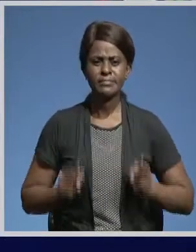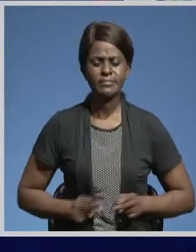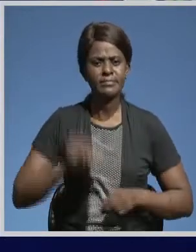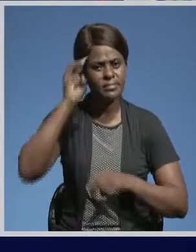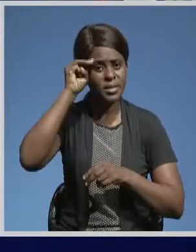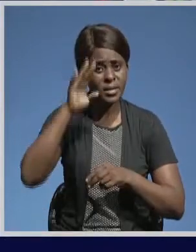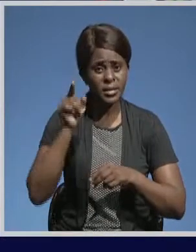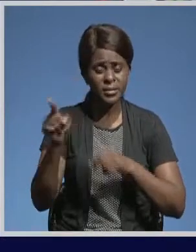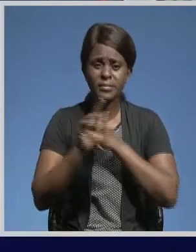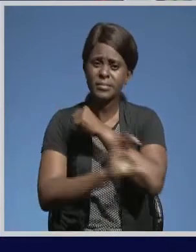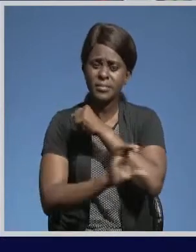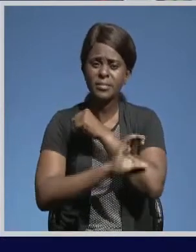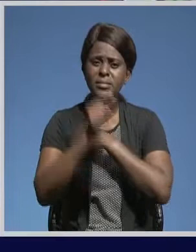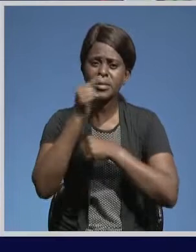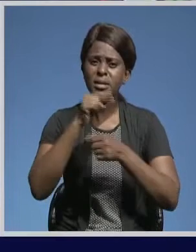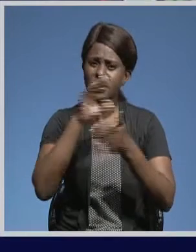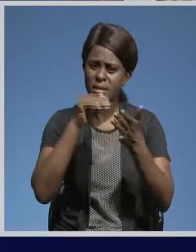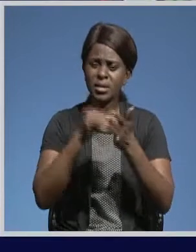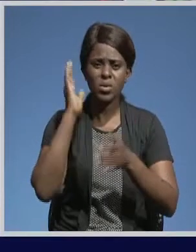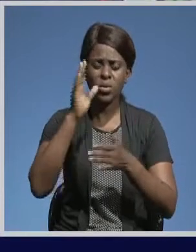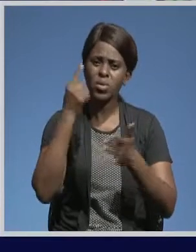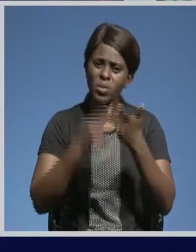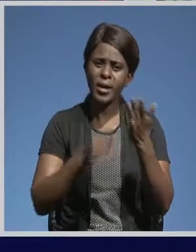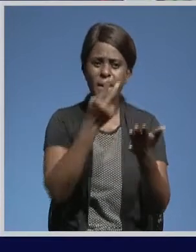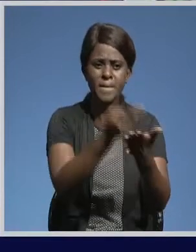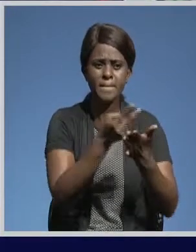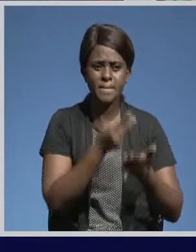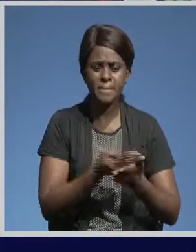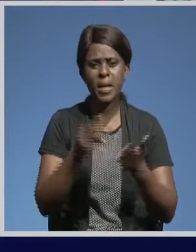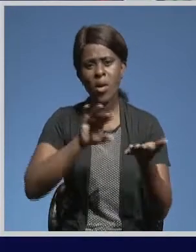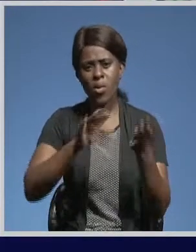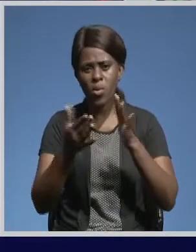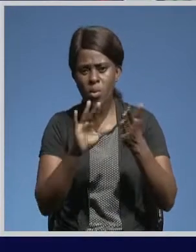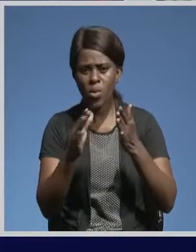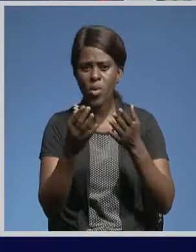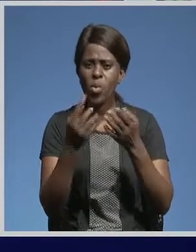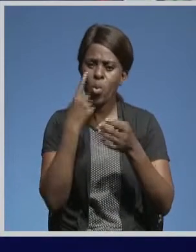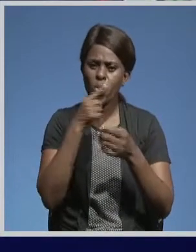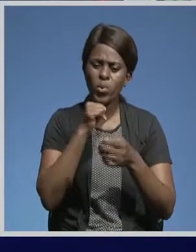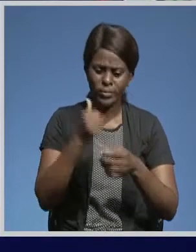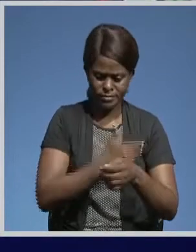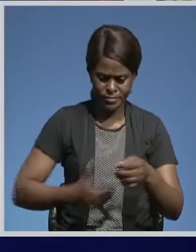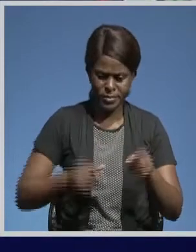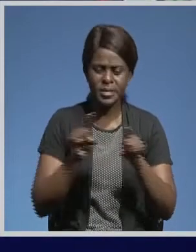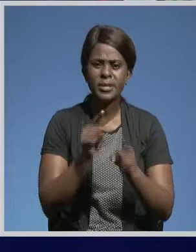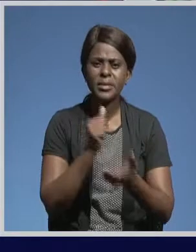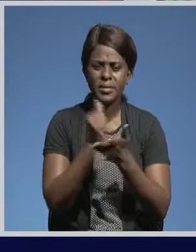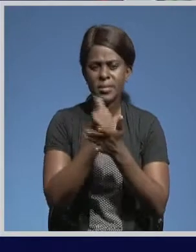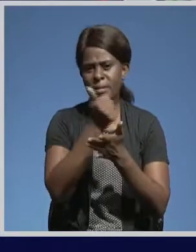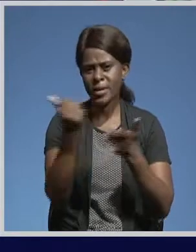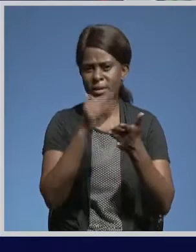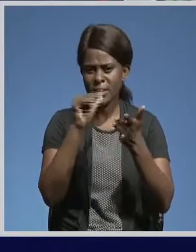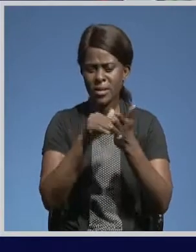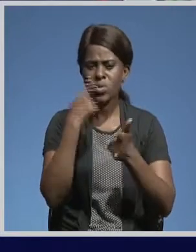Jonas Chanda says the center will admit moderate to less critical patients and will help decongest other centers